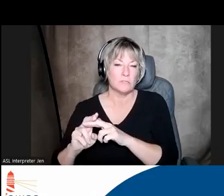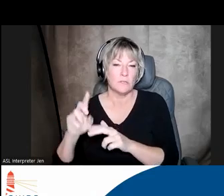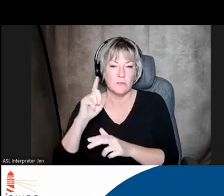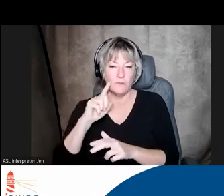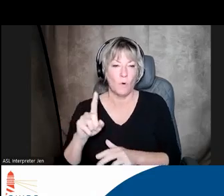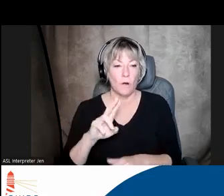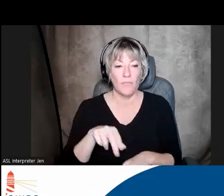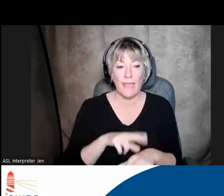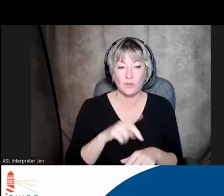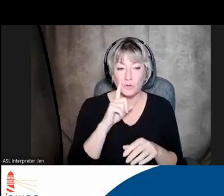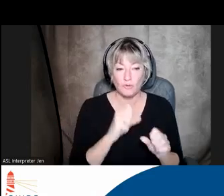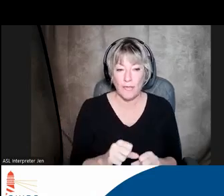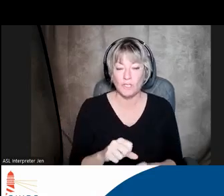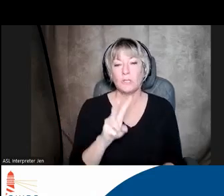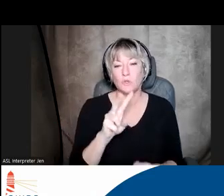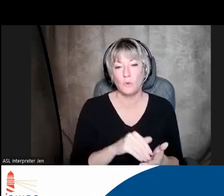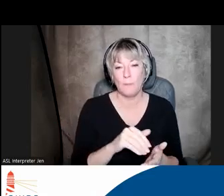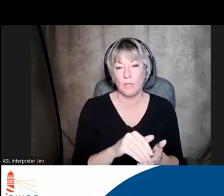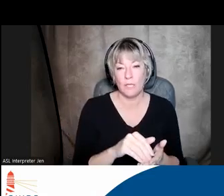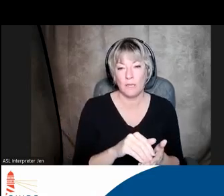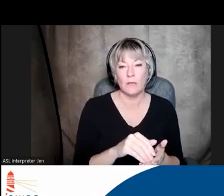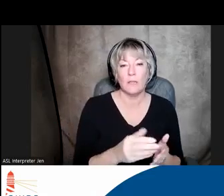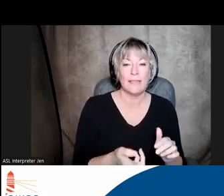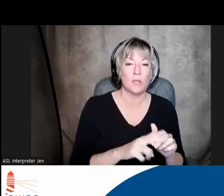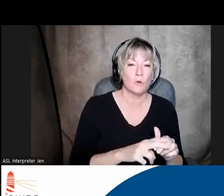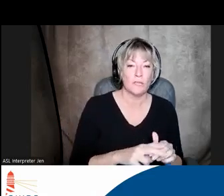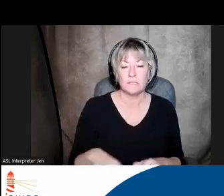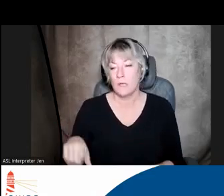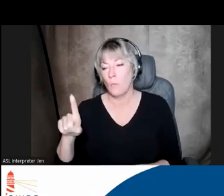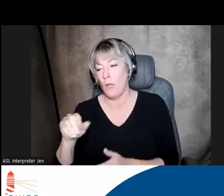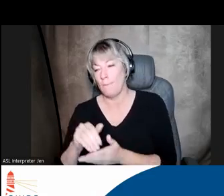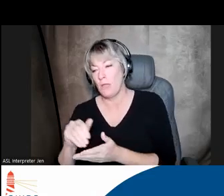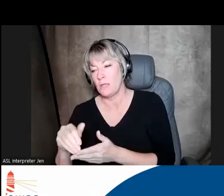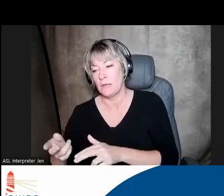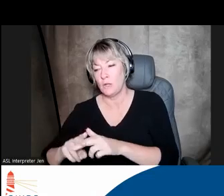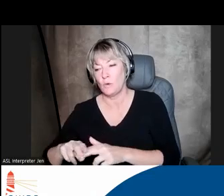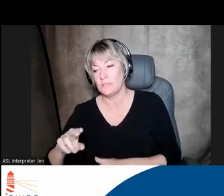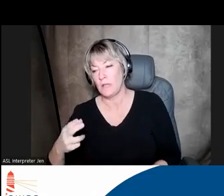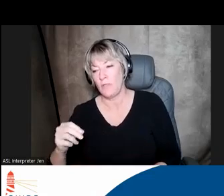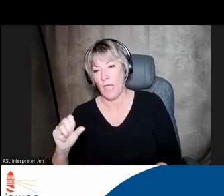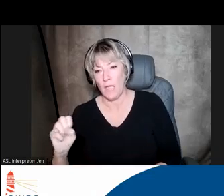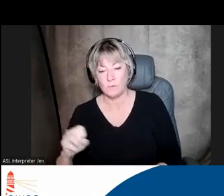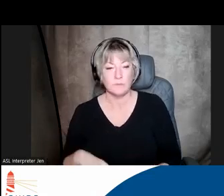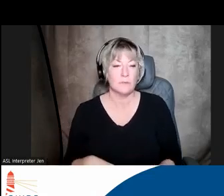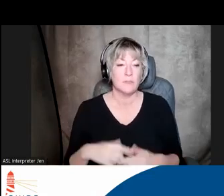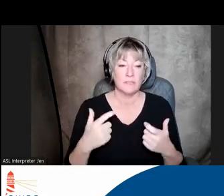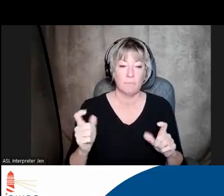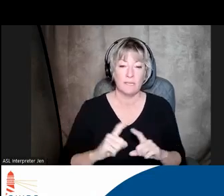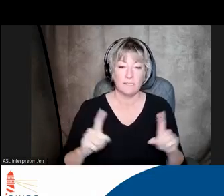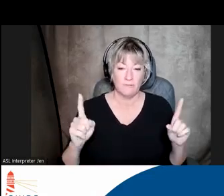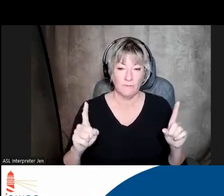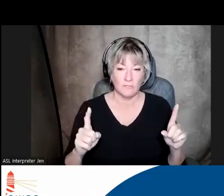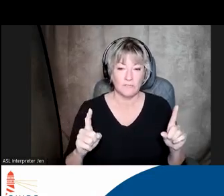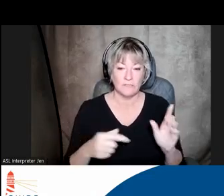the national strategy, a $2 million increase proposed on the Senate side, $1 million on the House side. And then the major difference I think I